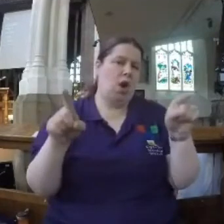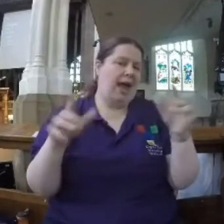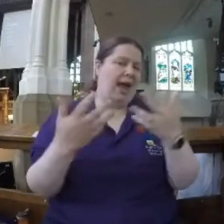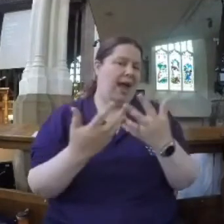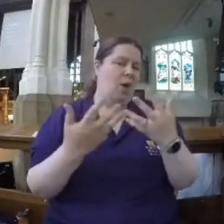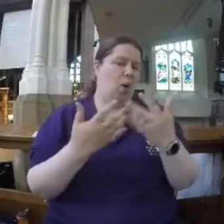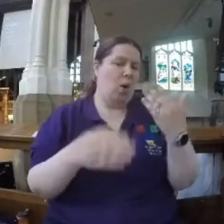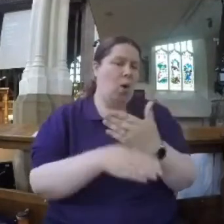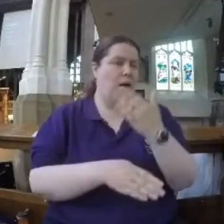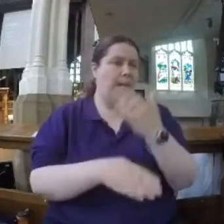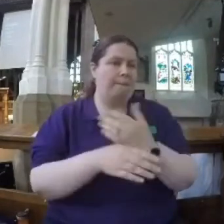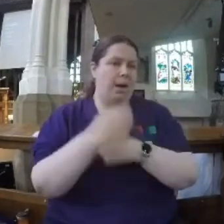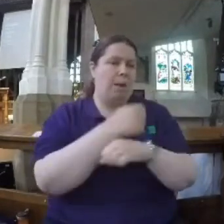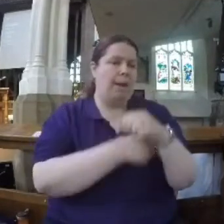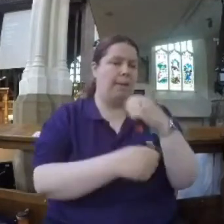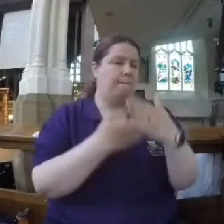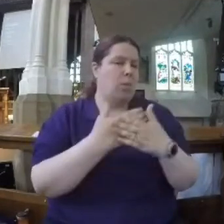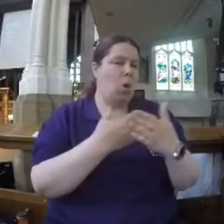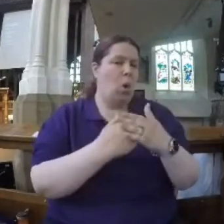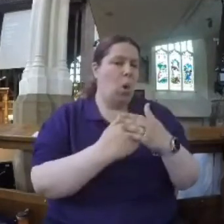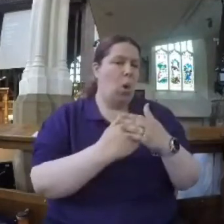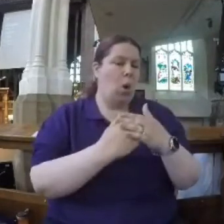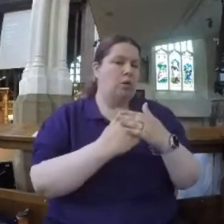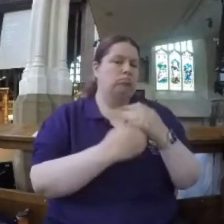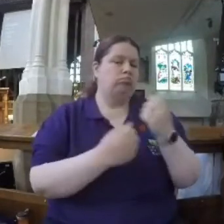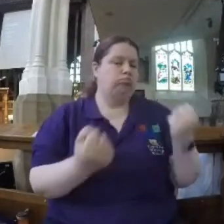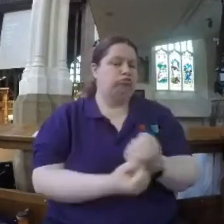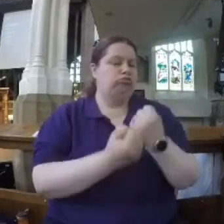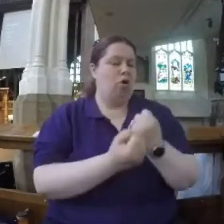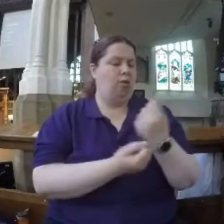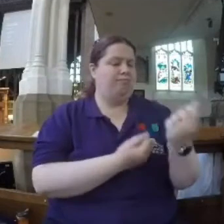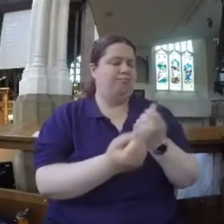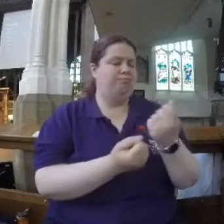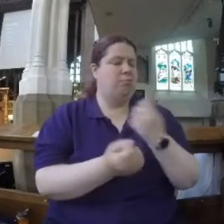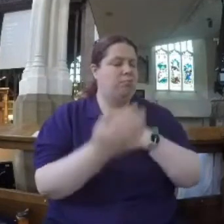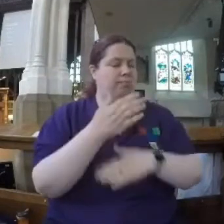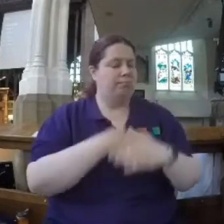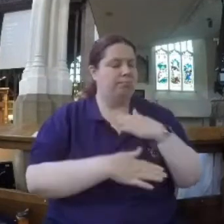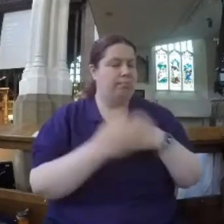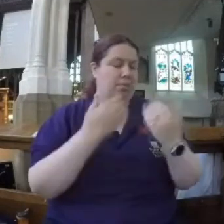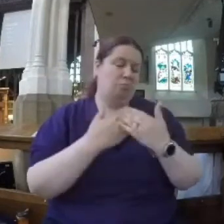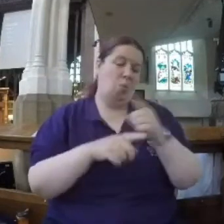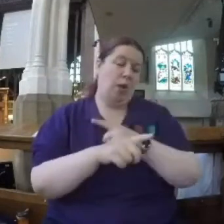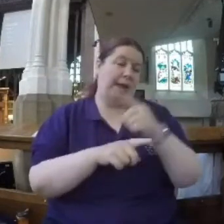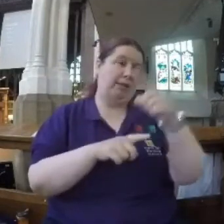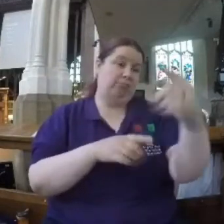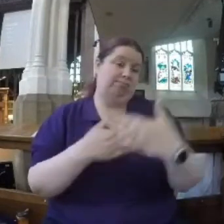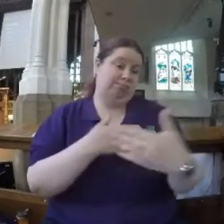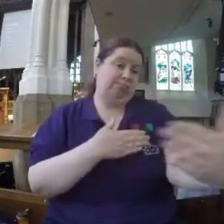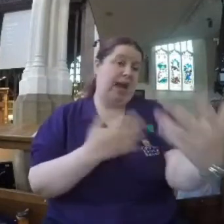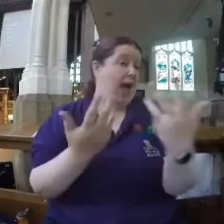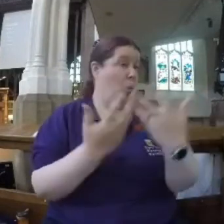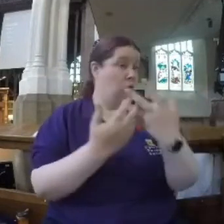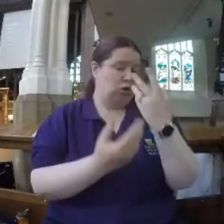at being more meek in your life over this coming week? How will you